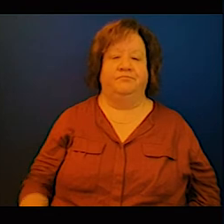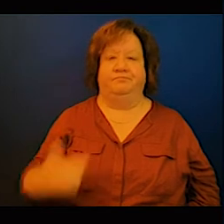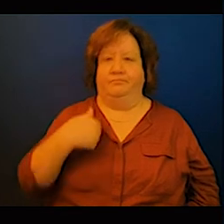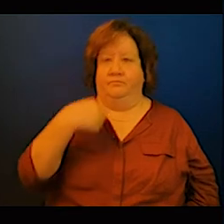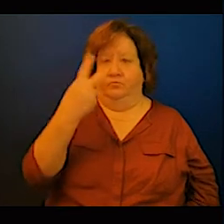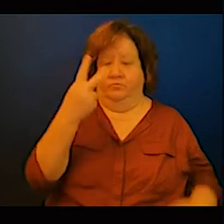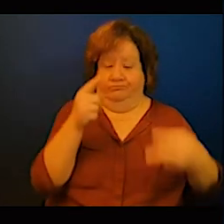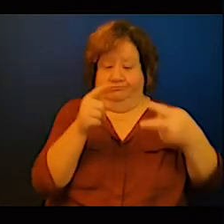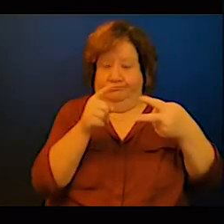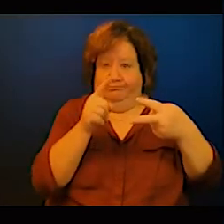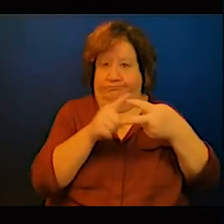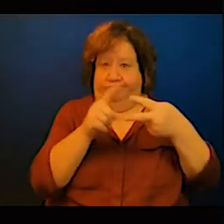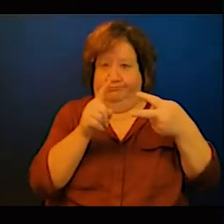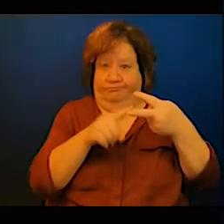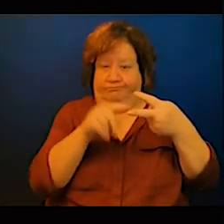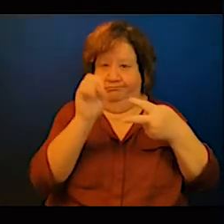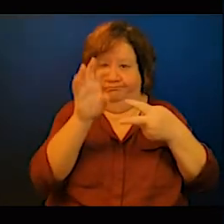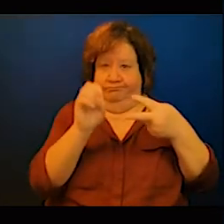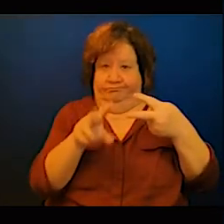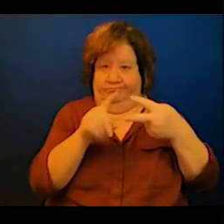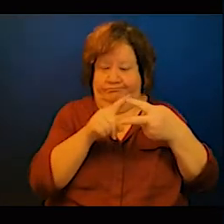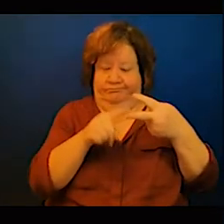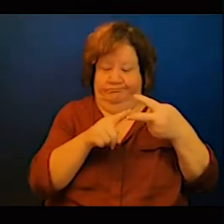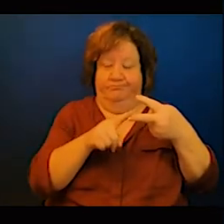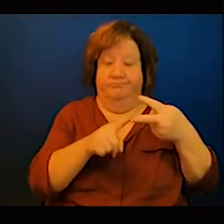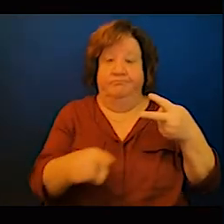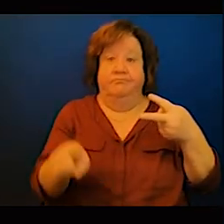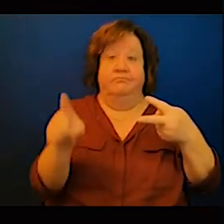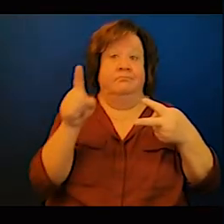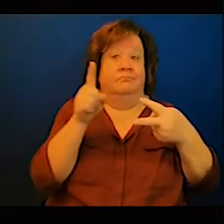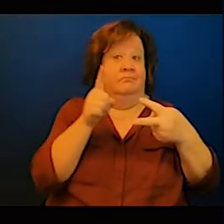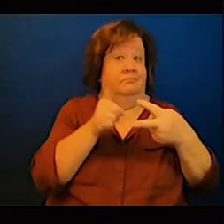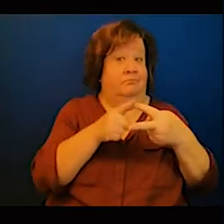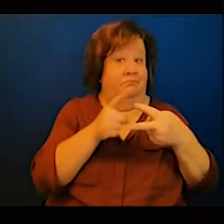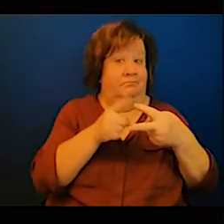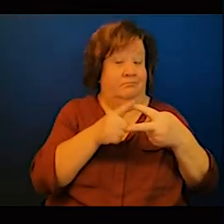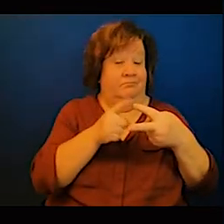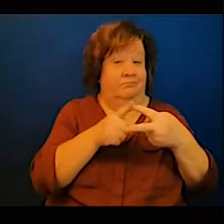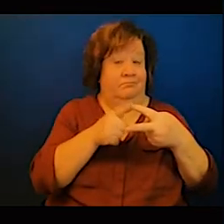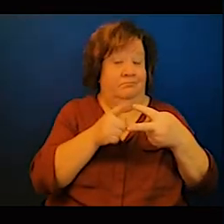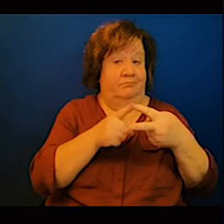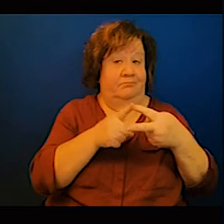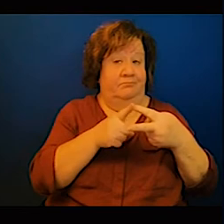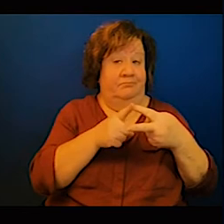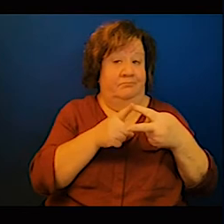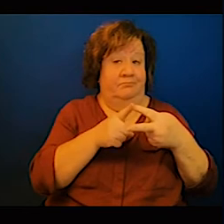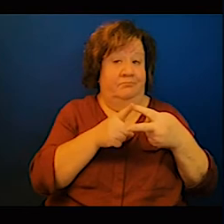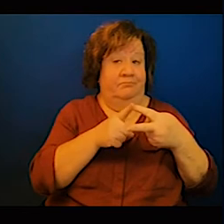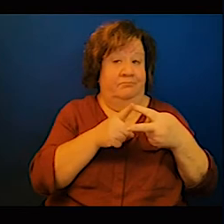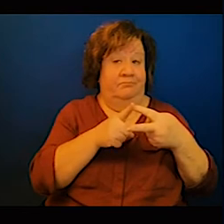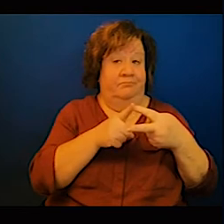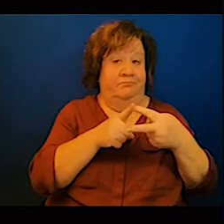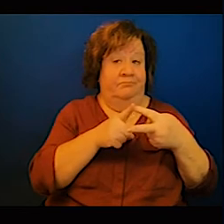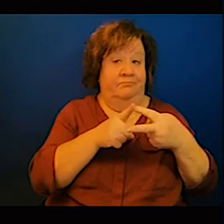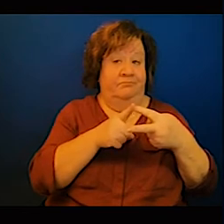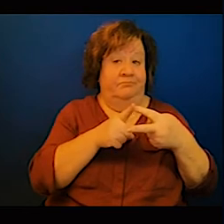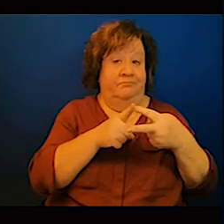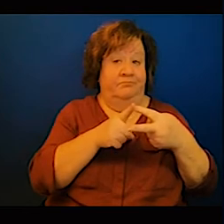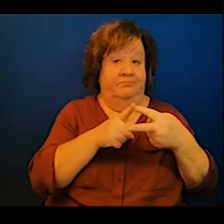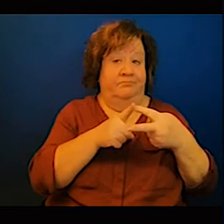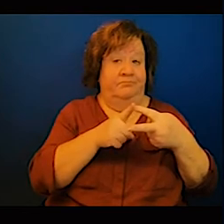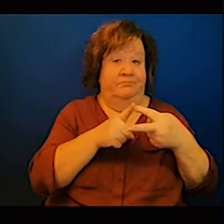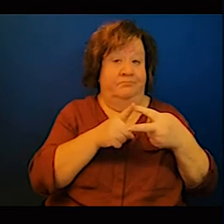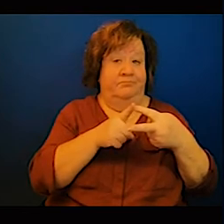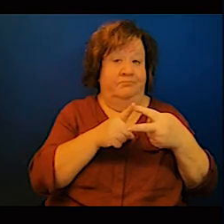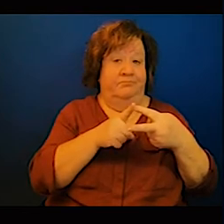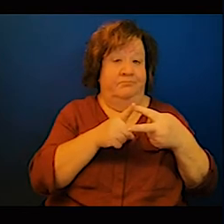is to support what was said by Aruna when it comes to research